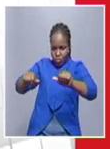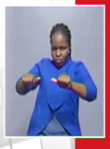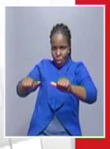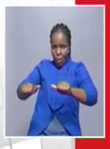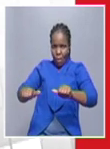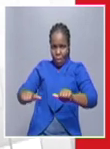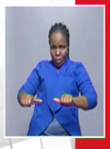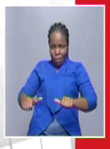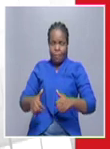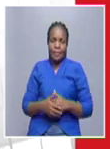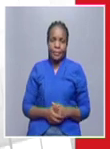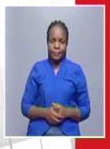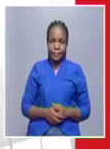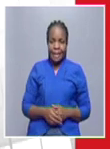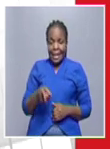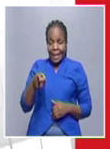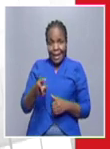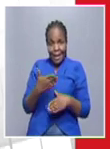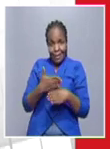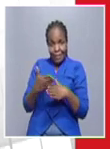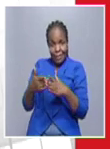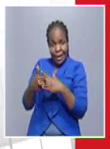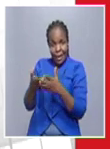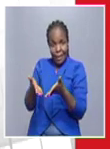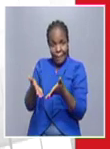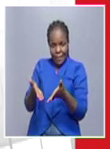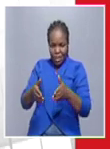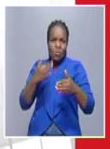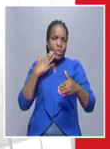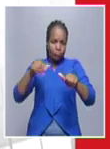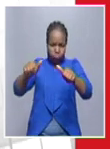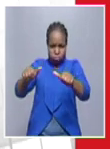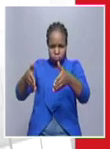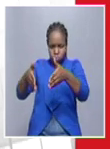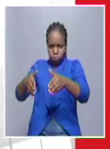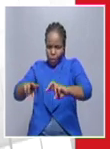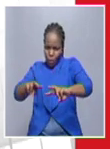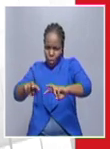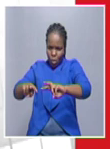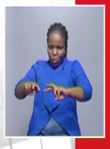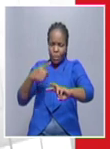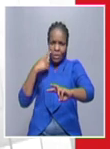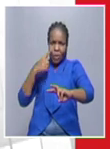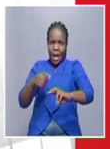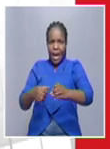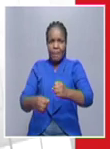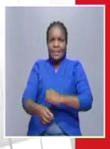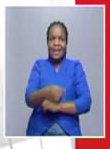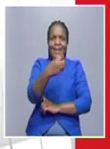with this exercise we discovered that we have had a total of